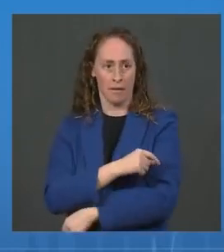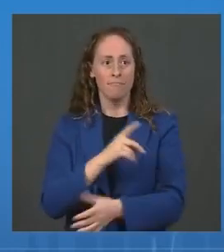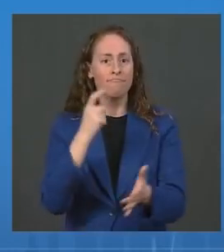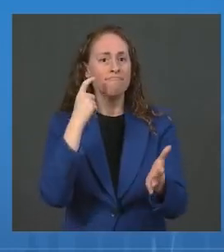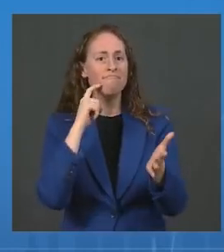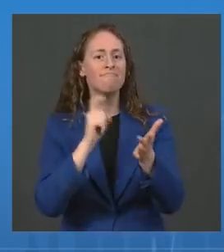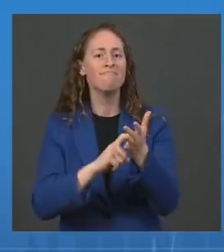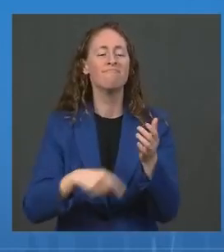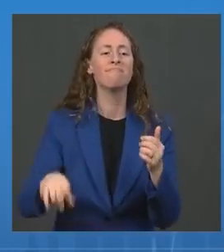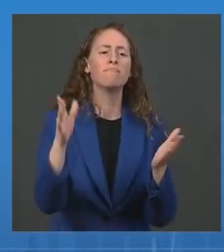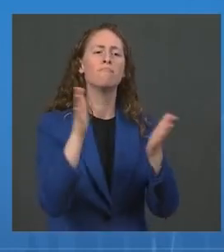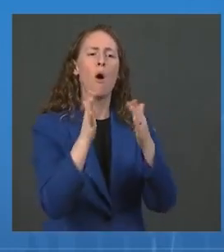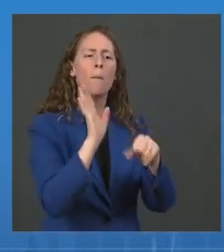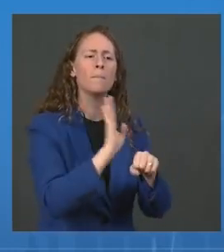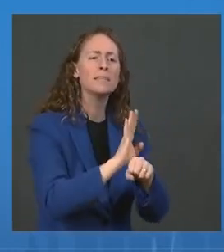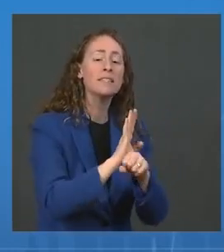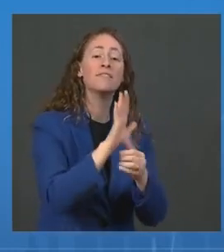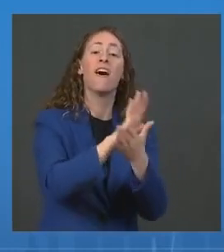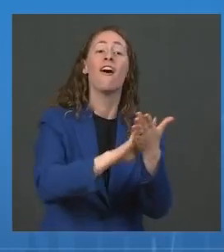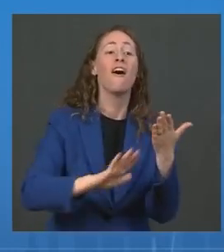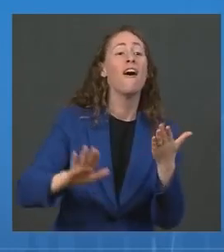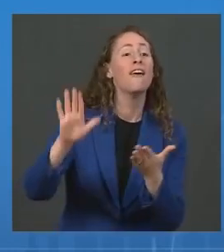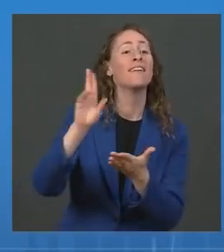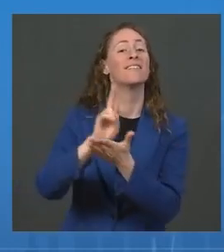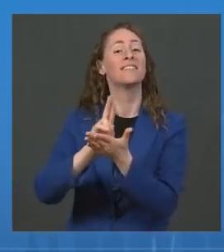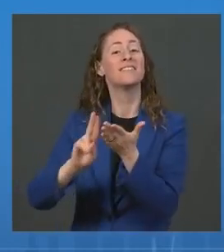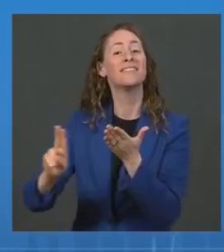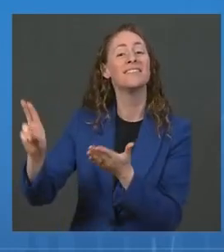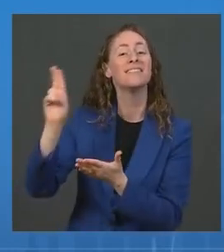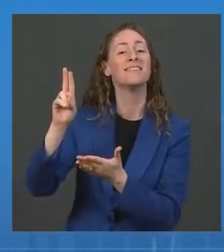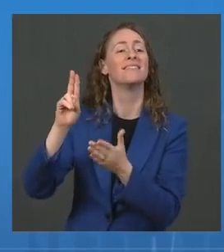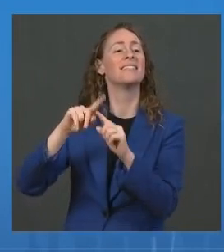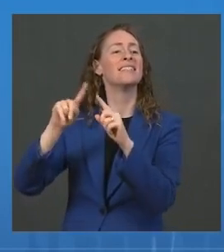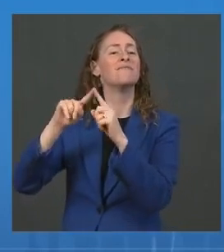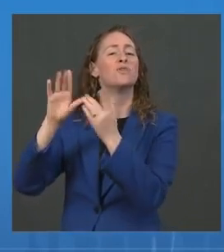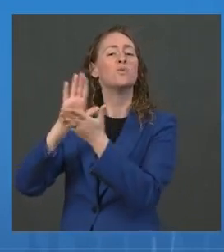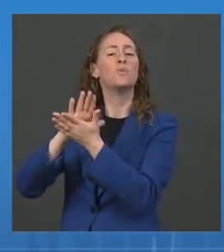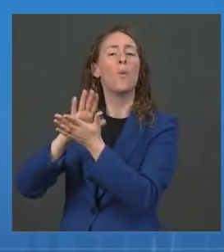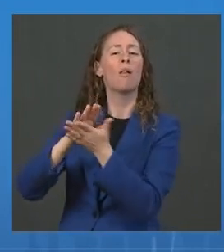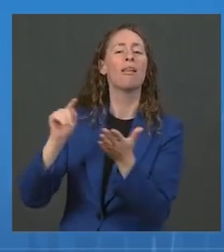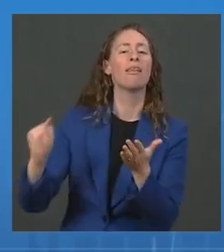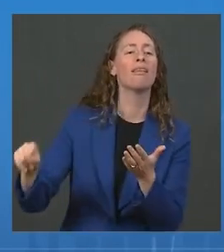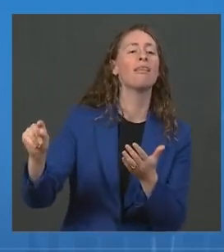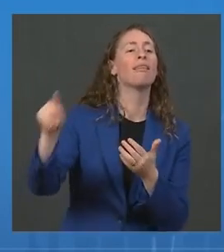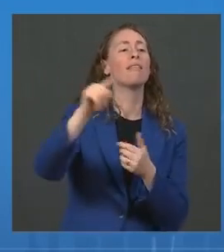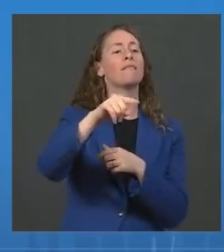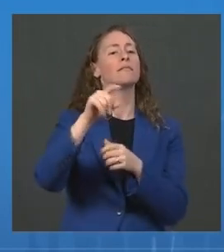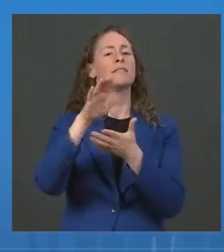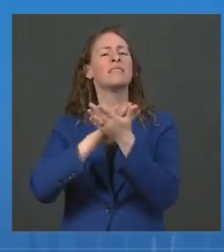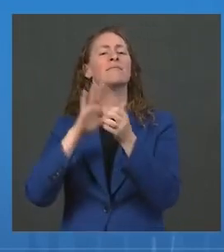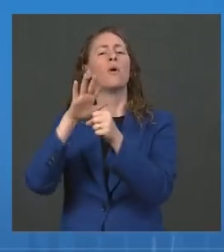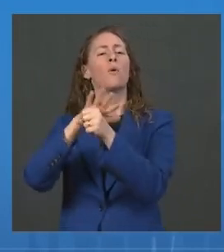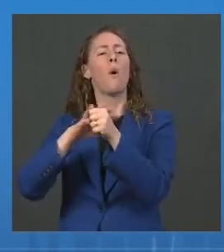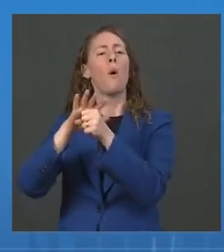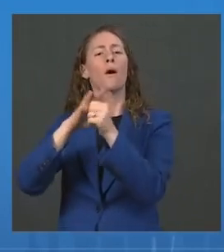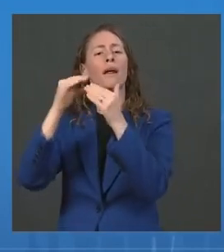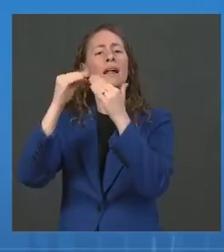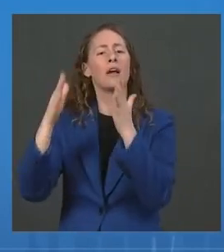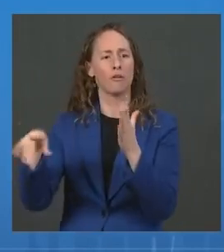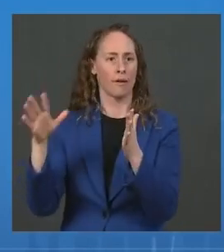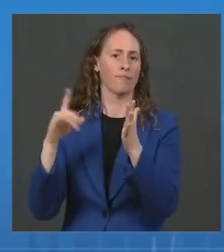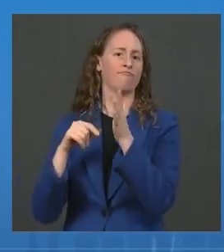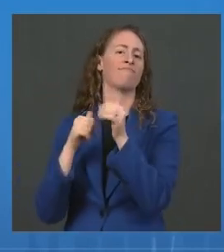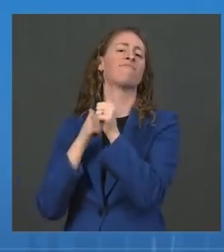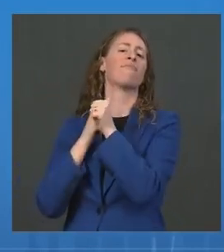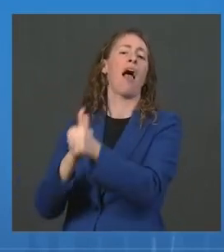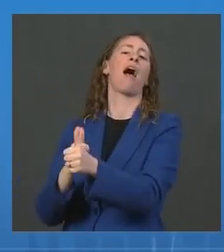and universities, school districts, and state and local governments have stepped up to follow his lead and adopt requirements